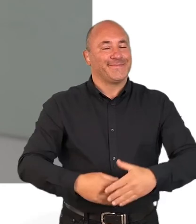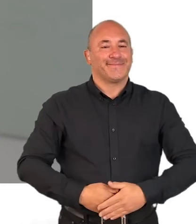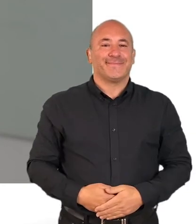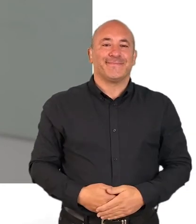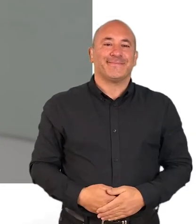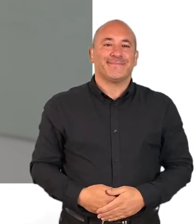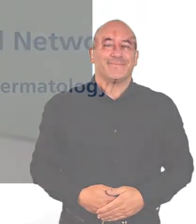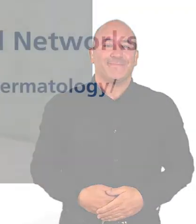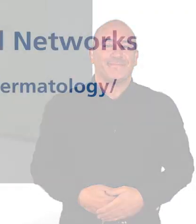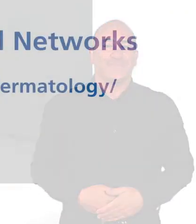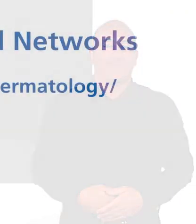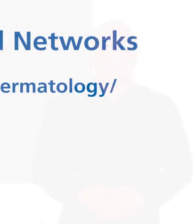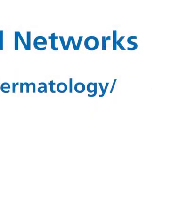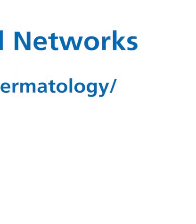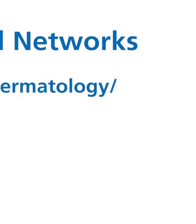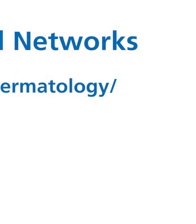treating skin conditions.